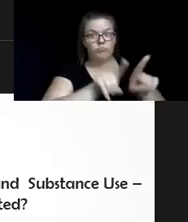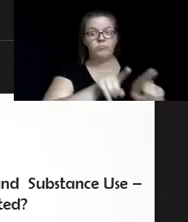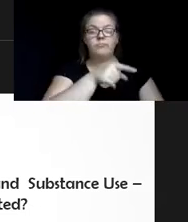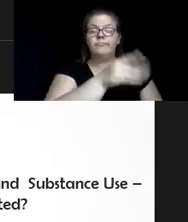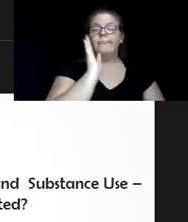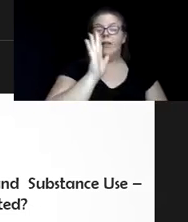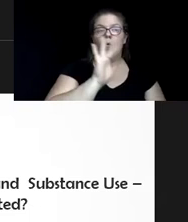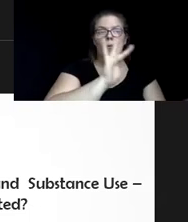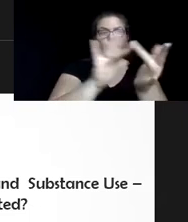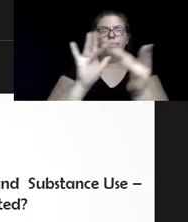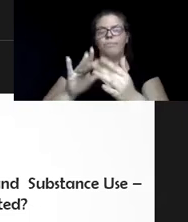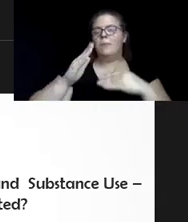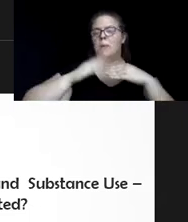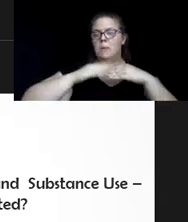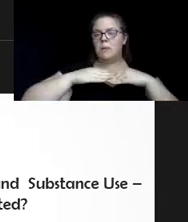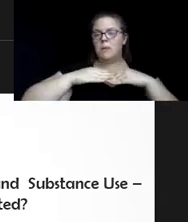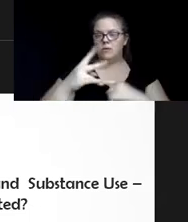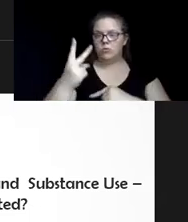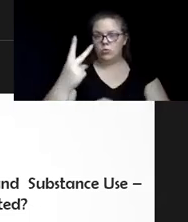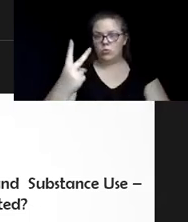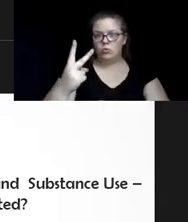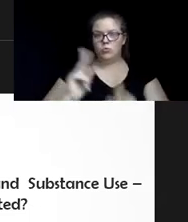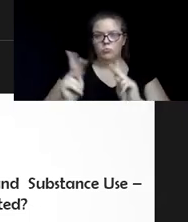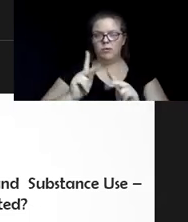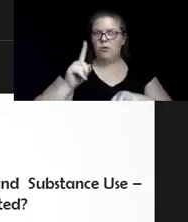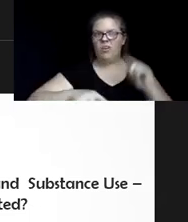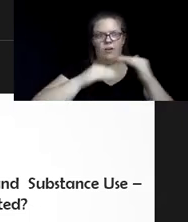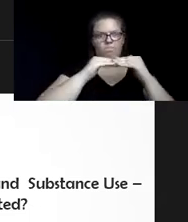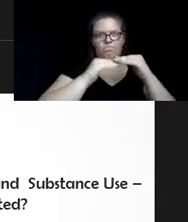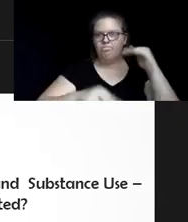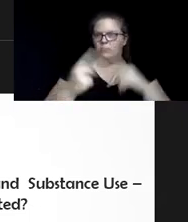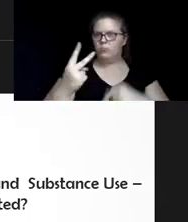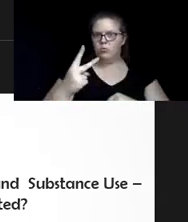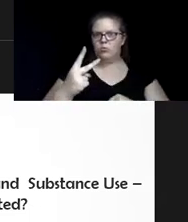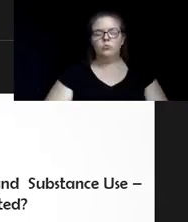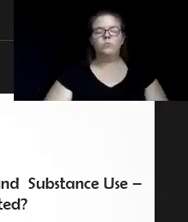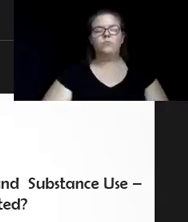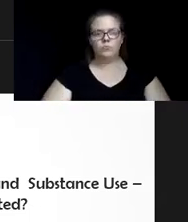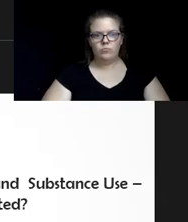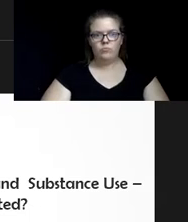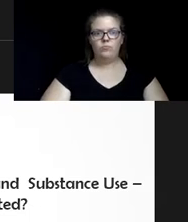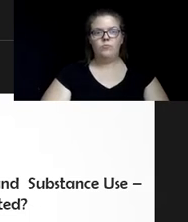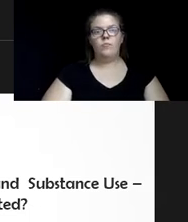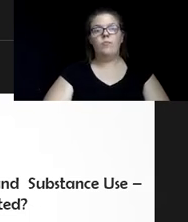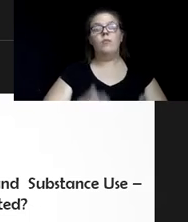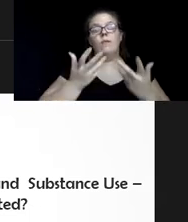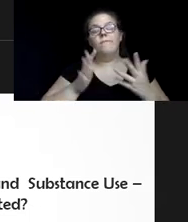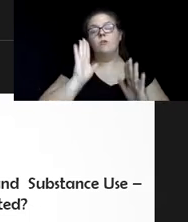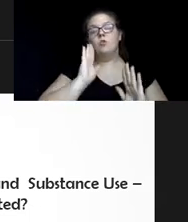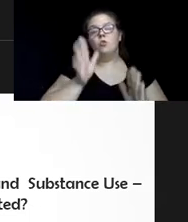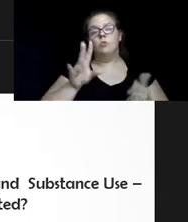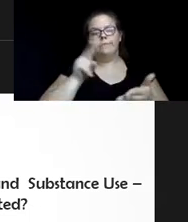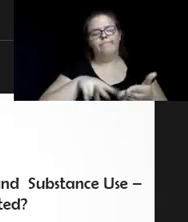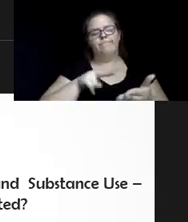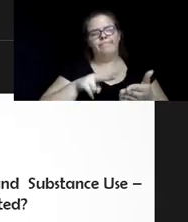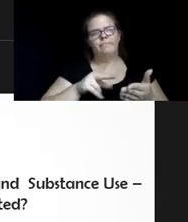least two people a day minimum. It couldn't go lower than that. And then they were going to look at things that they could do